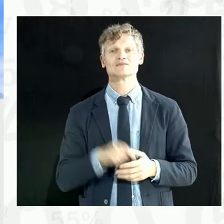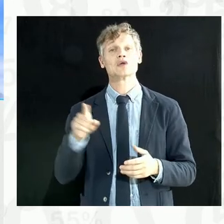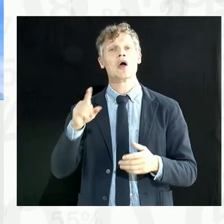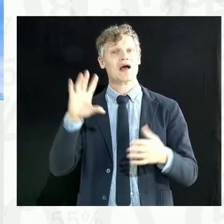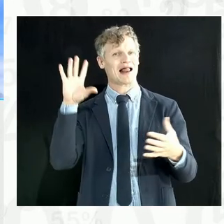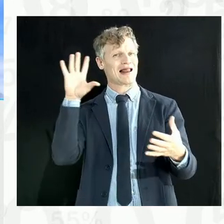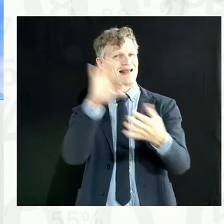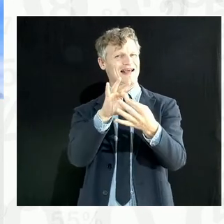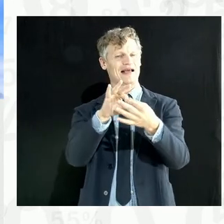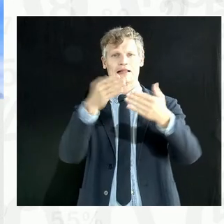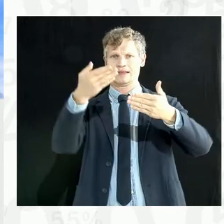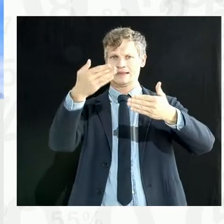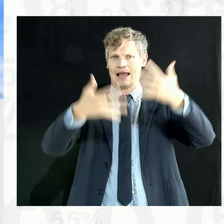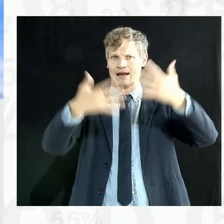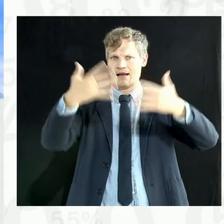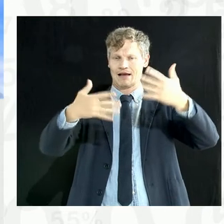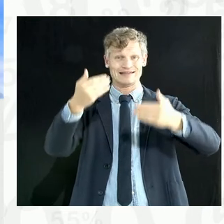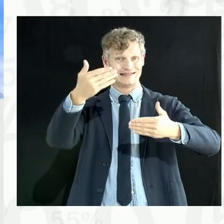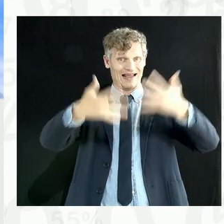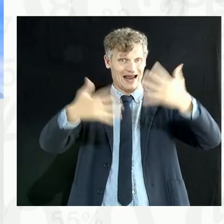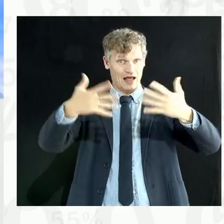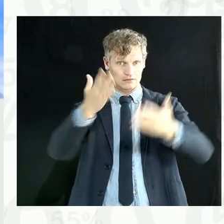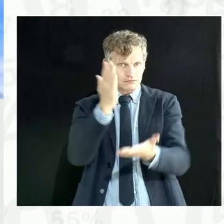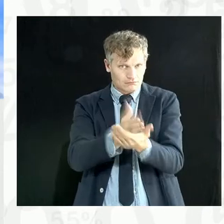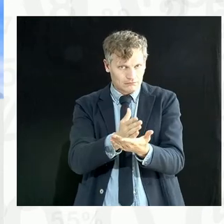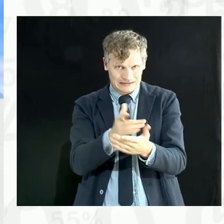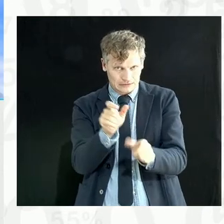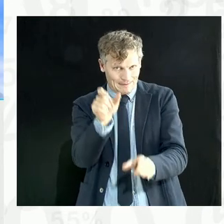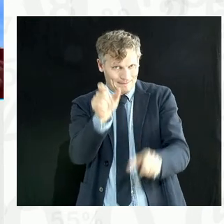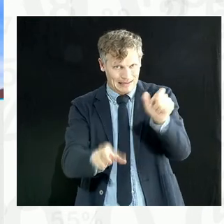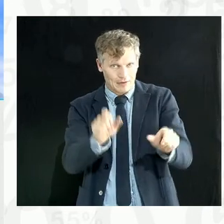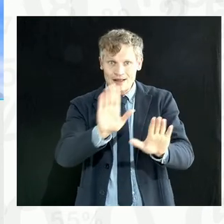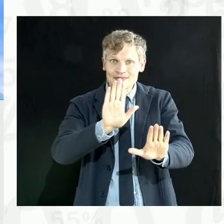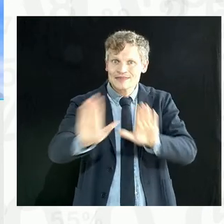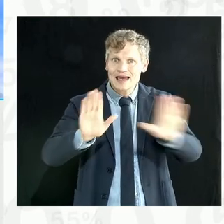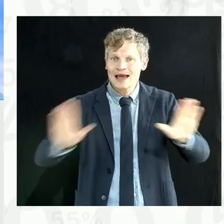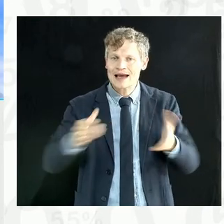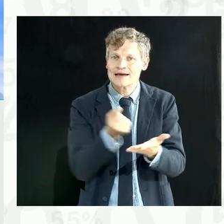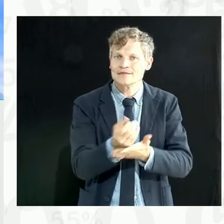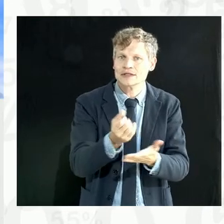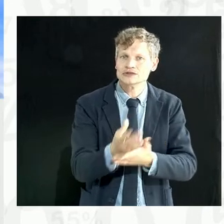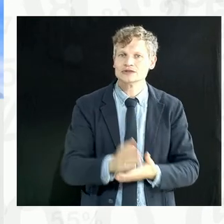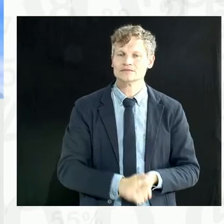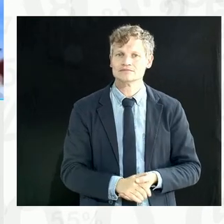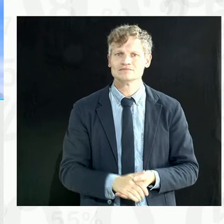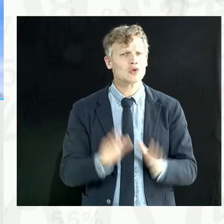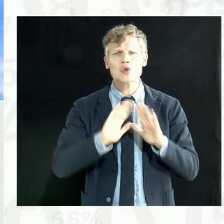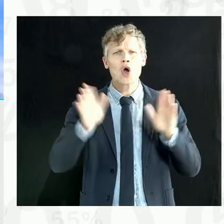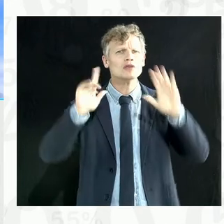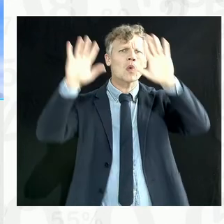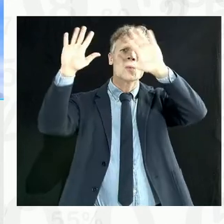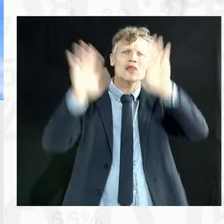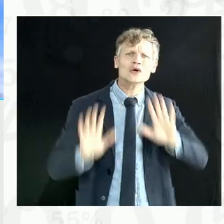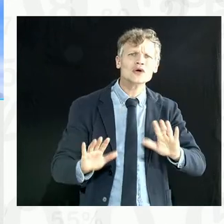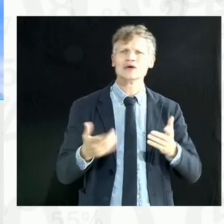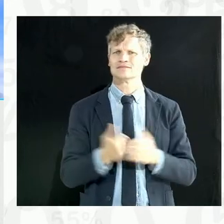data, it's people, right? People's information. We're not talking about whether data, we're